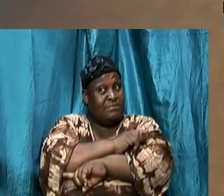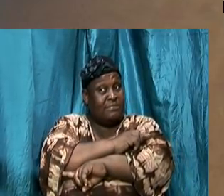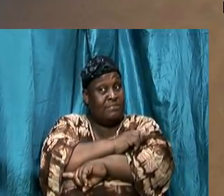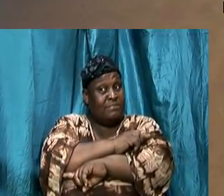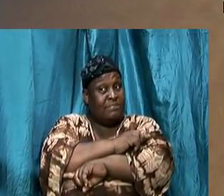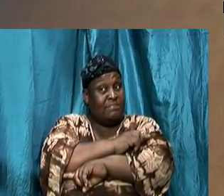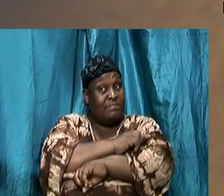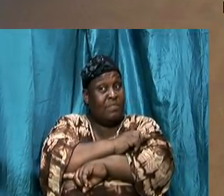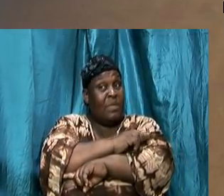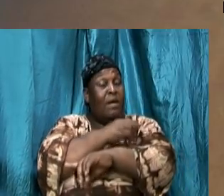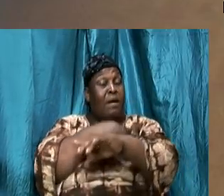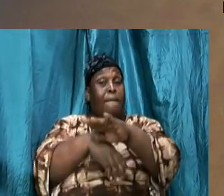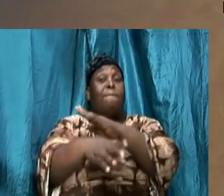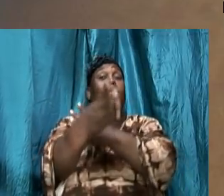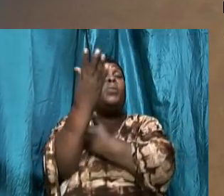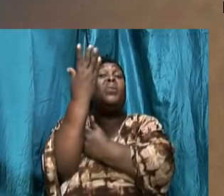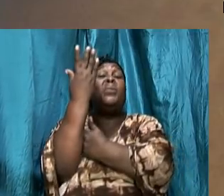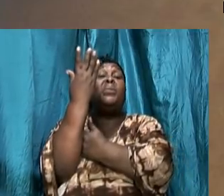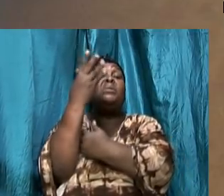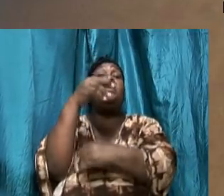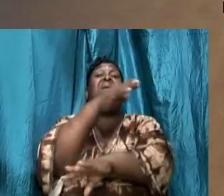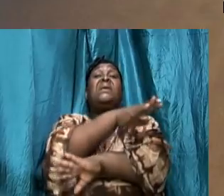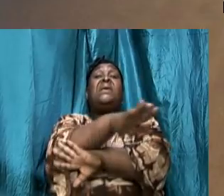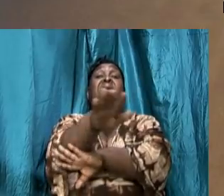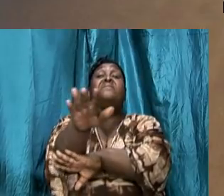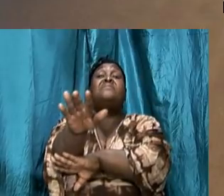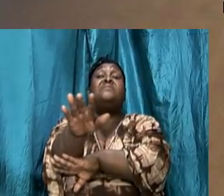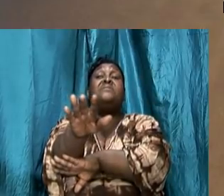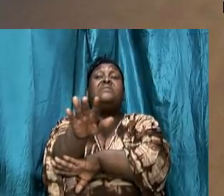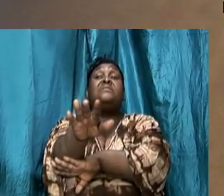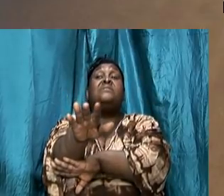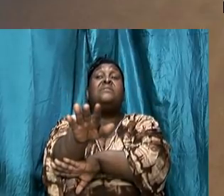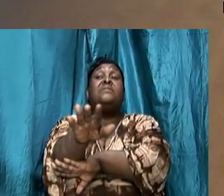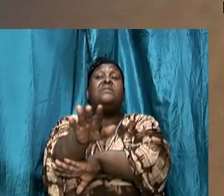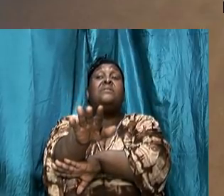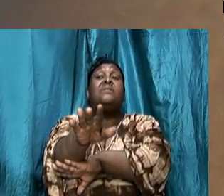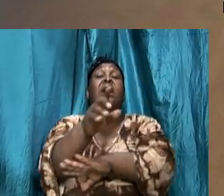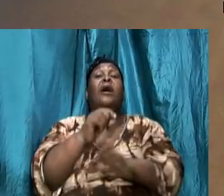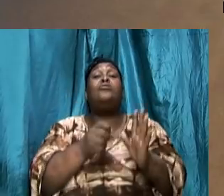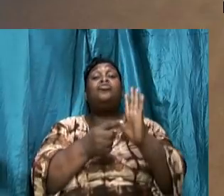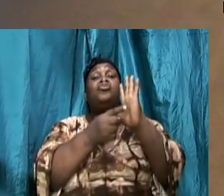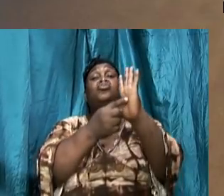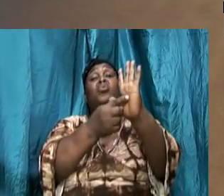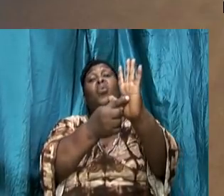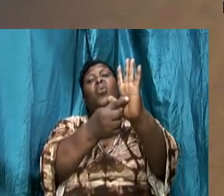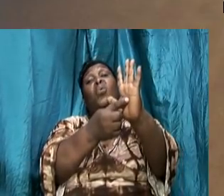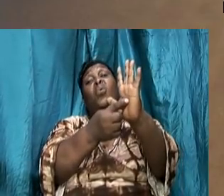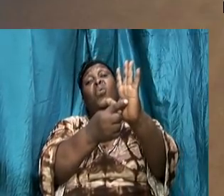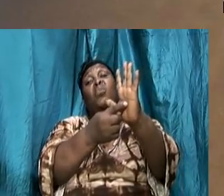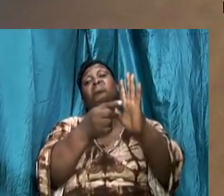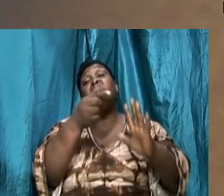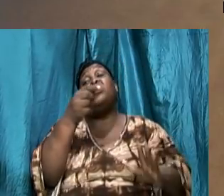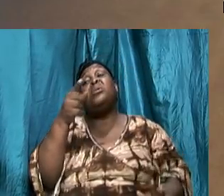morning and evening and presented himself